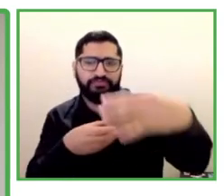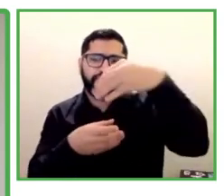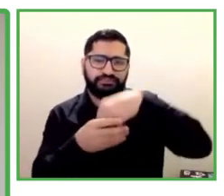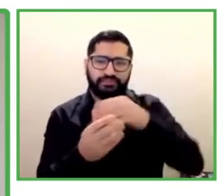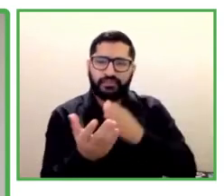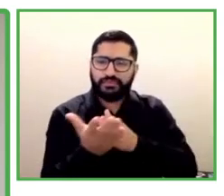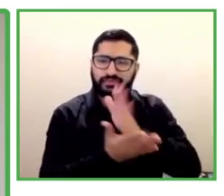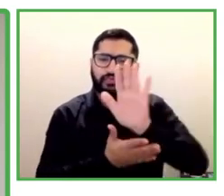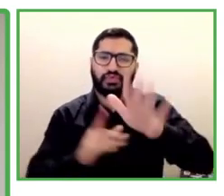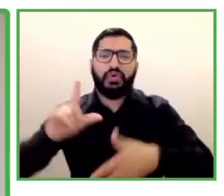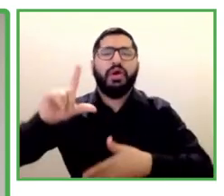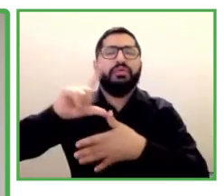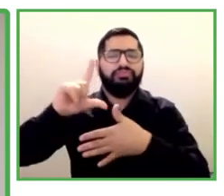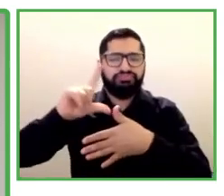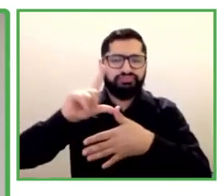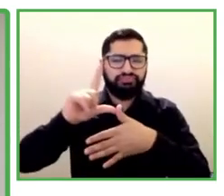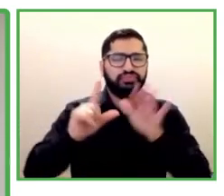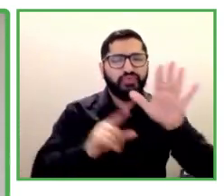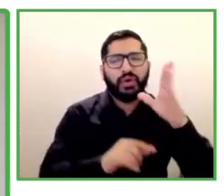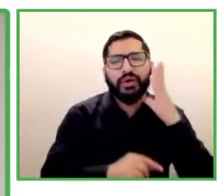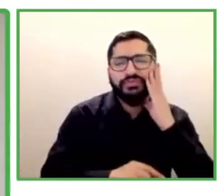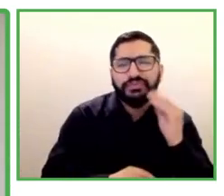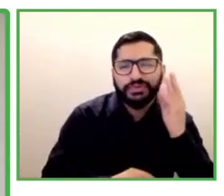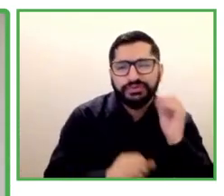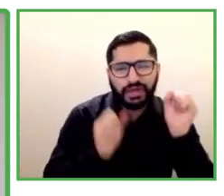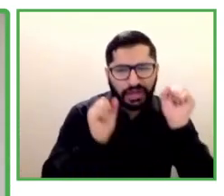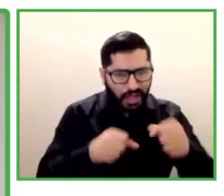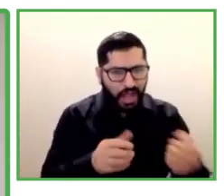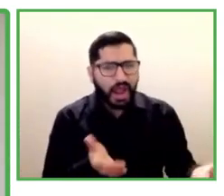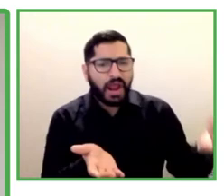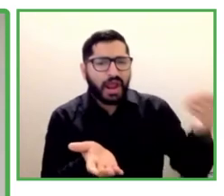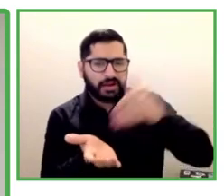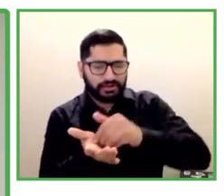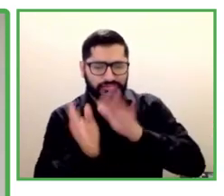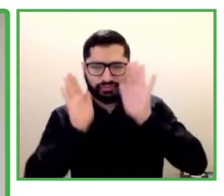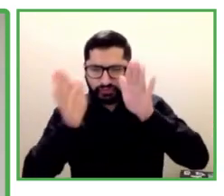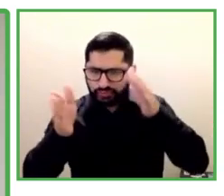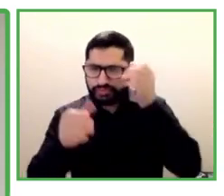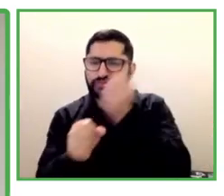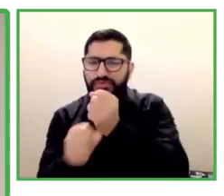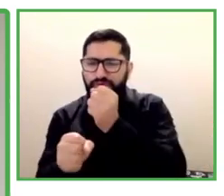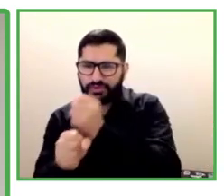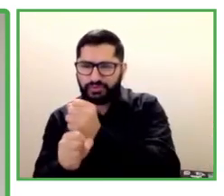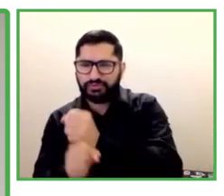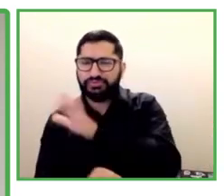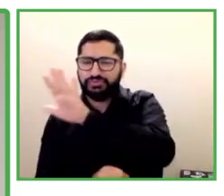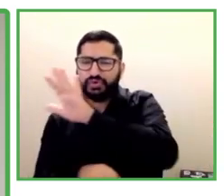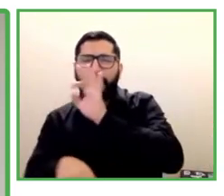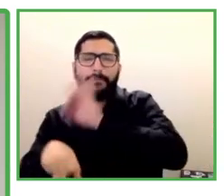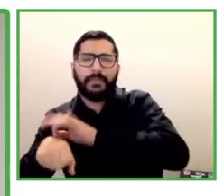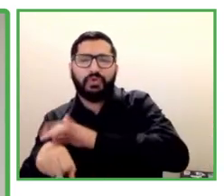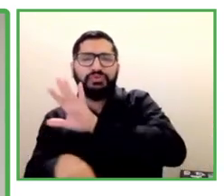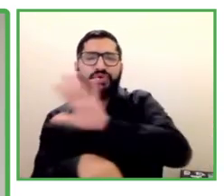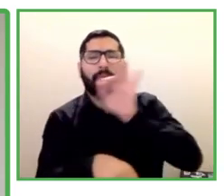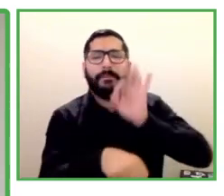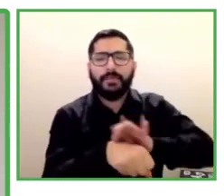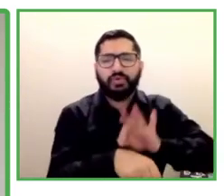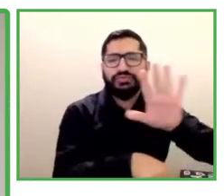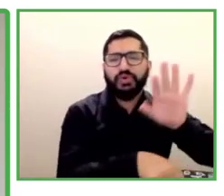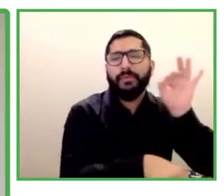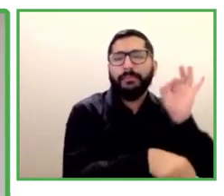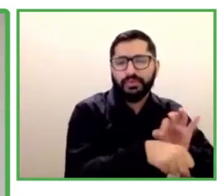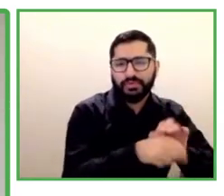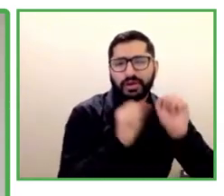each. I invite you to listen really carefully, to take notes, and to consider how you could play a role